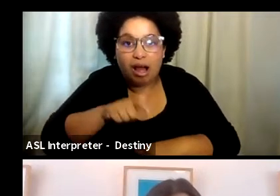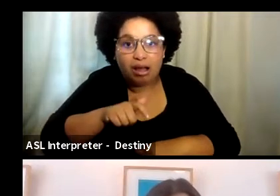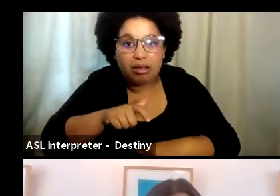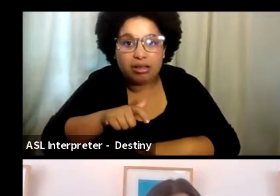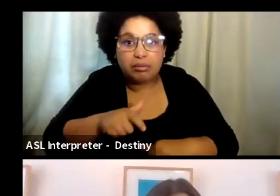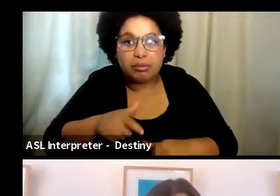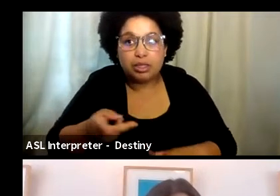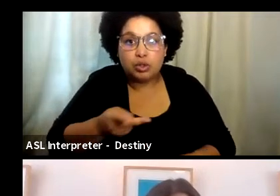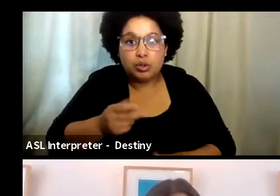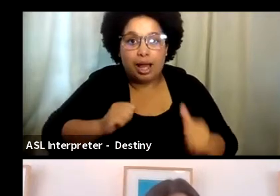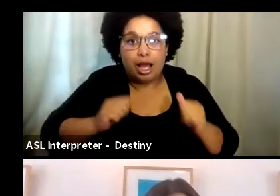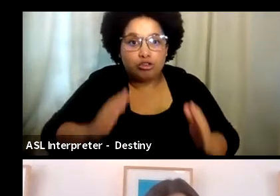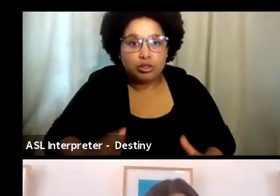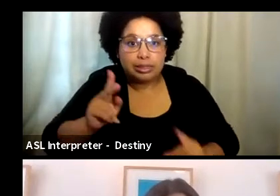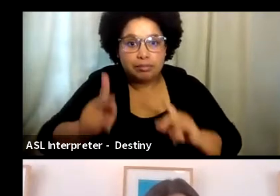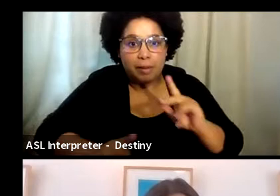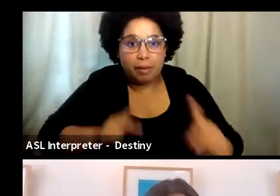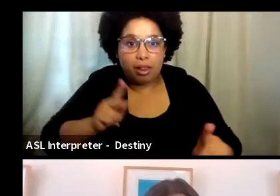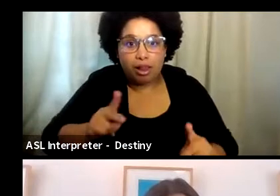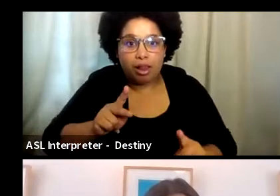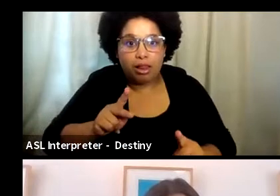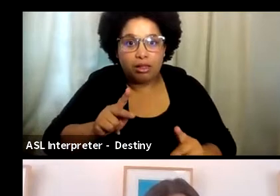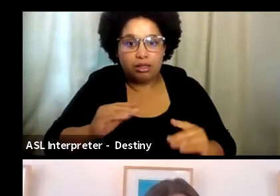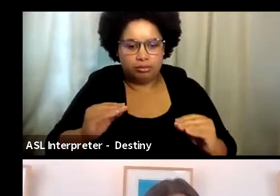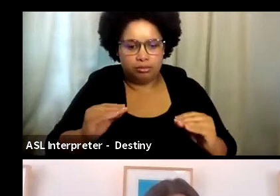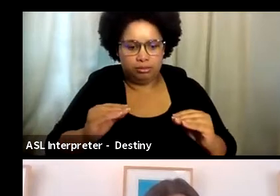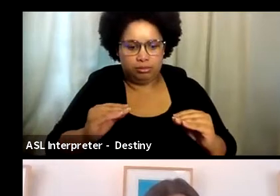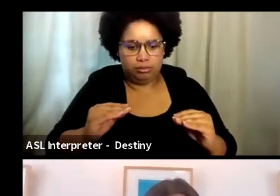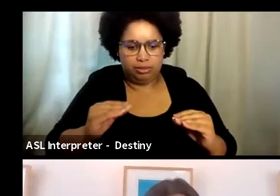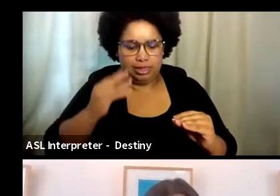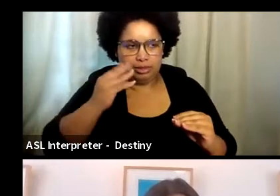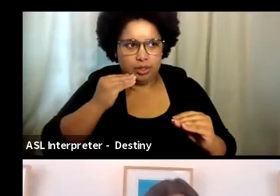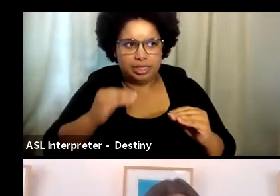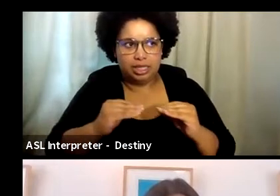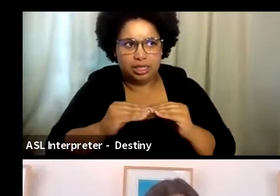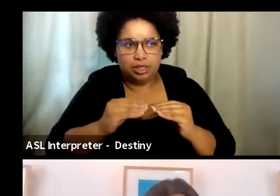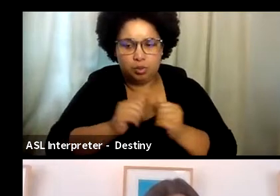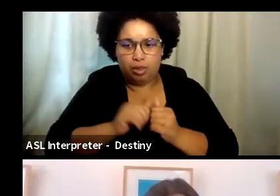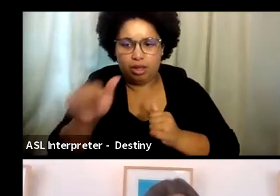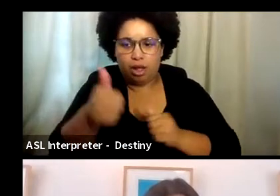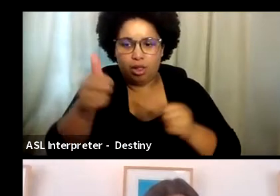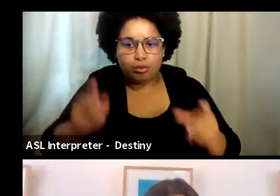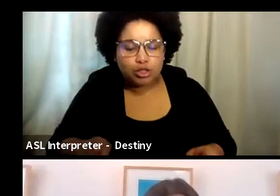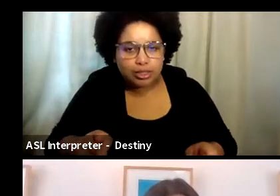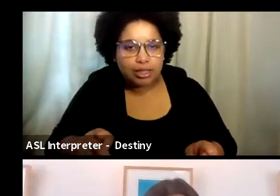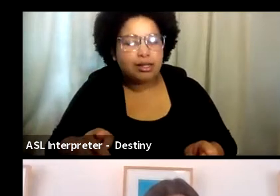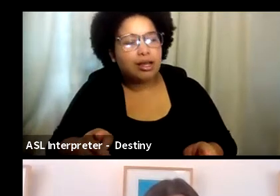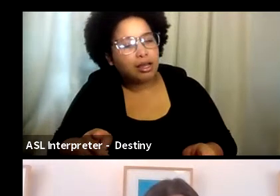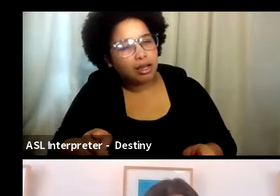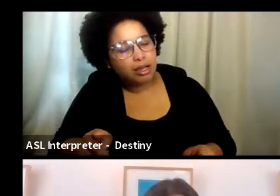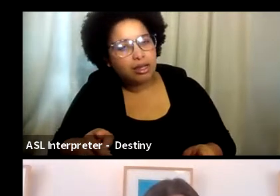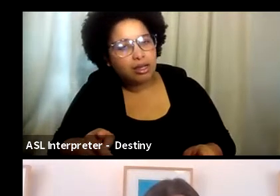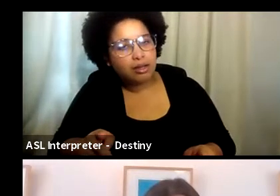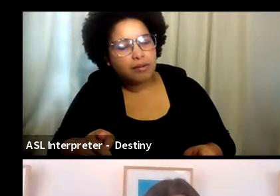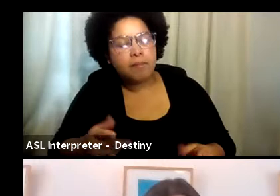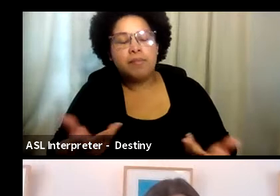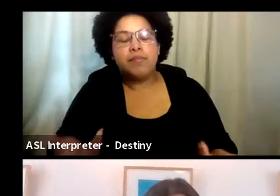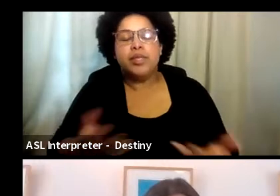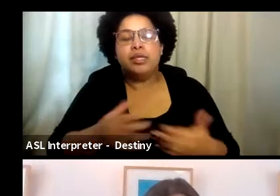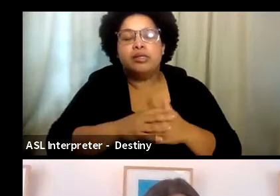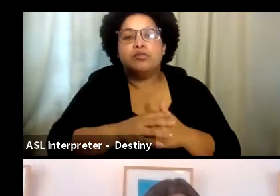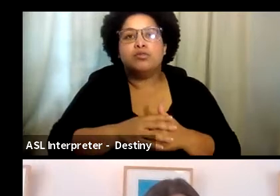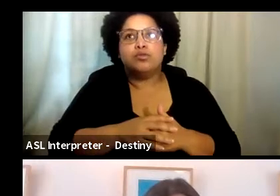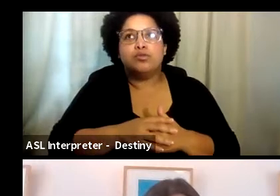uh, these actors, these people, these people are having, um, are sharing a kiss with another person. So, uh, you know,